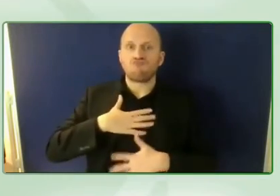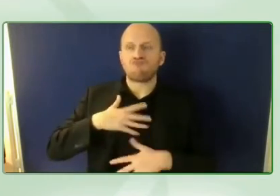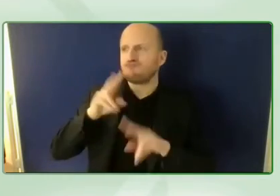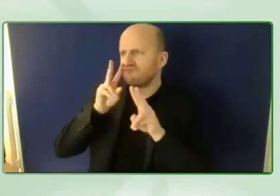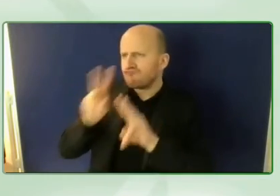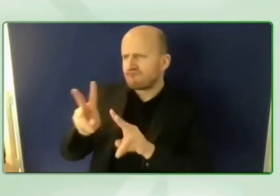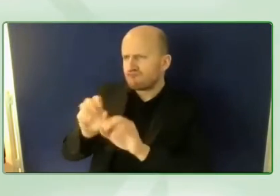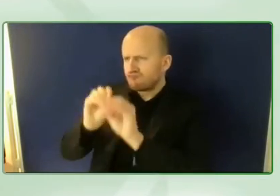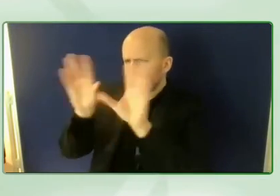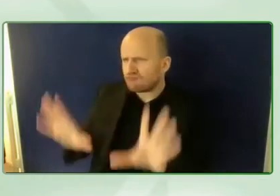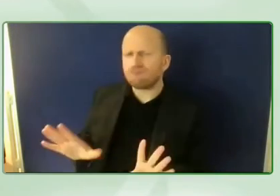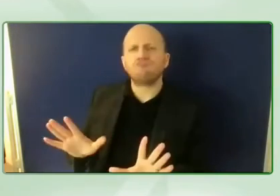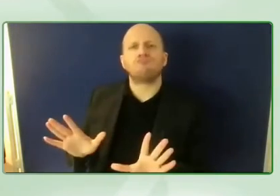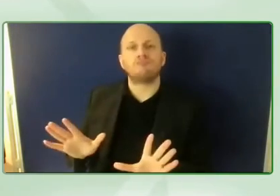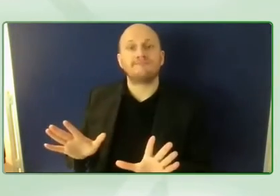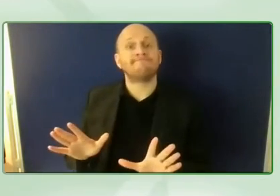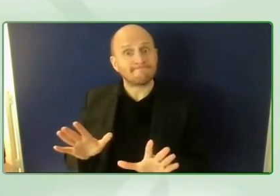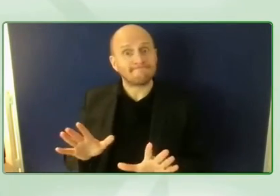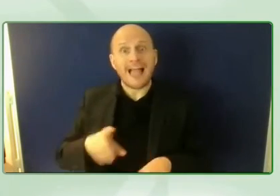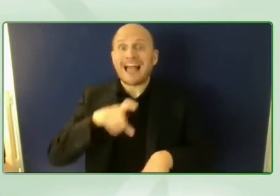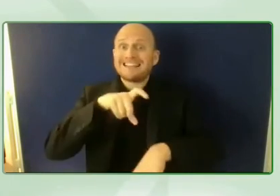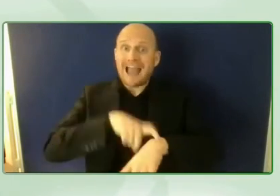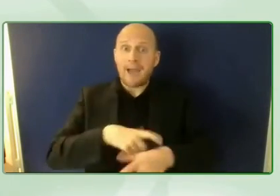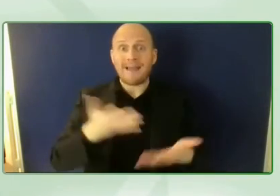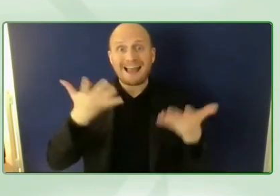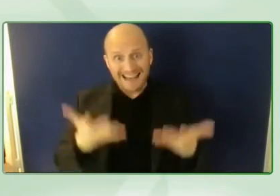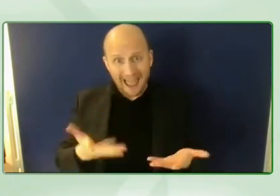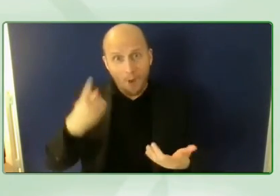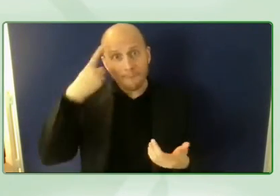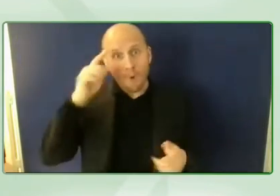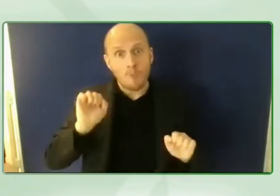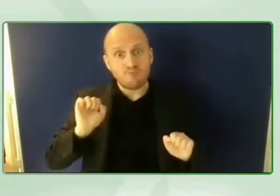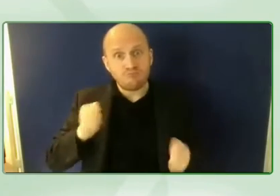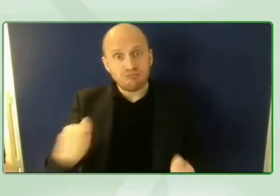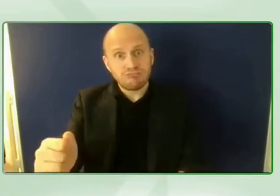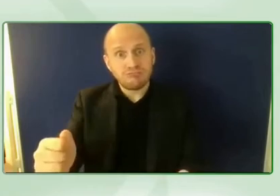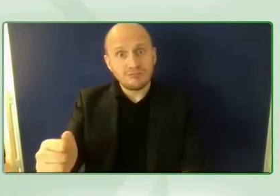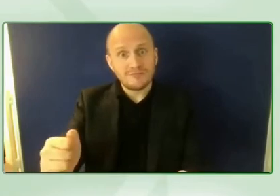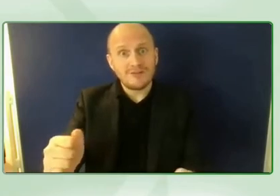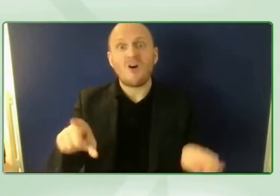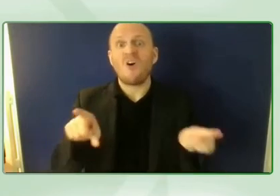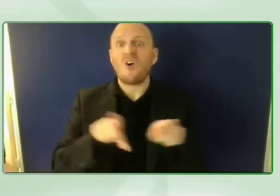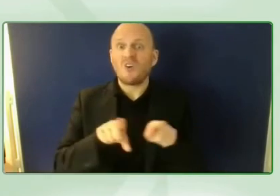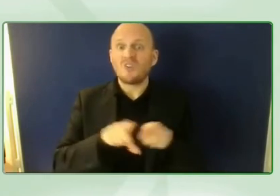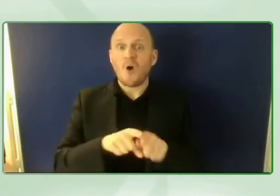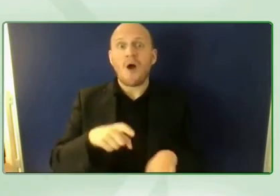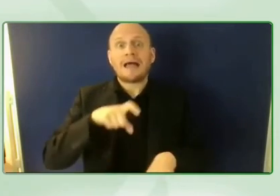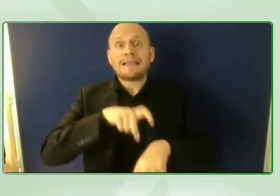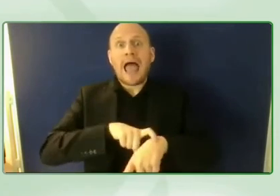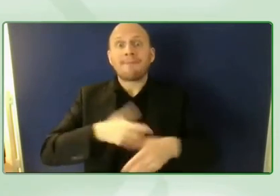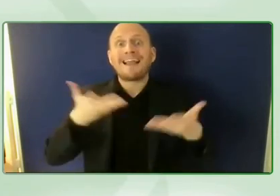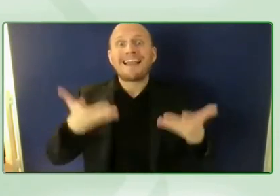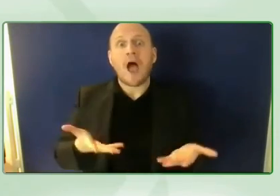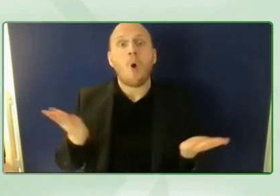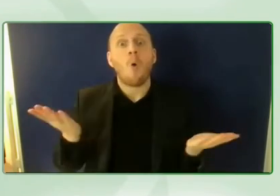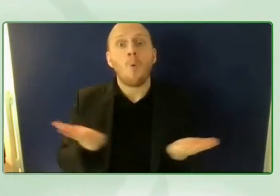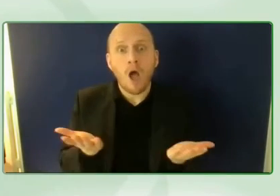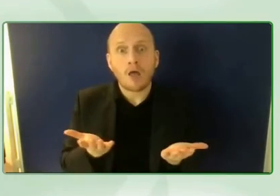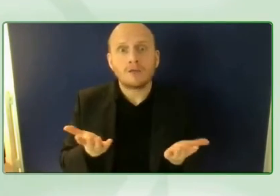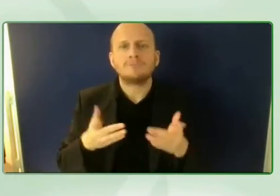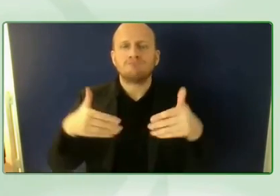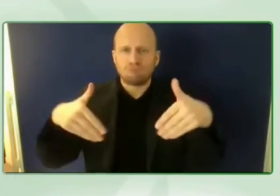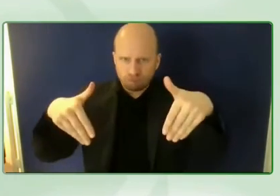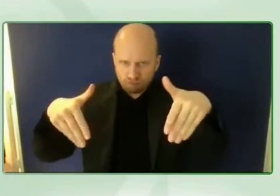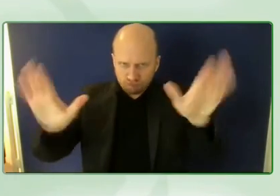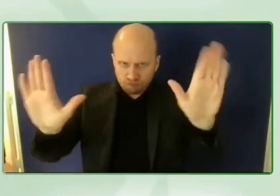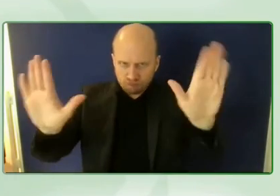is now for you to all step away from your screen and start working on your purple